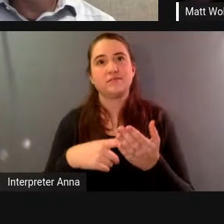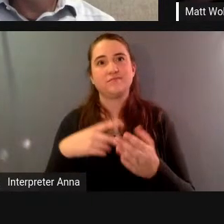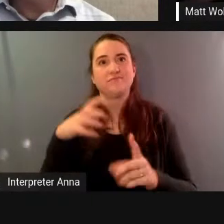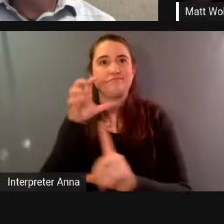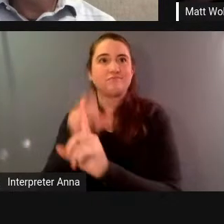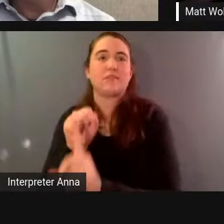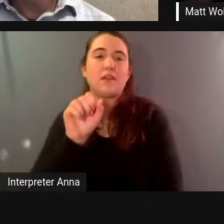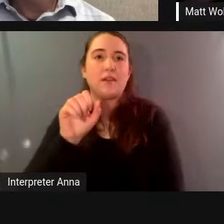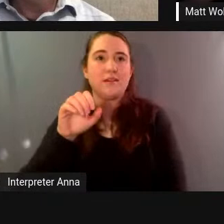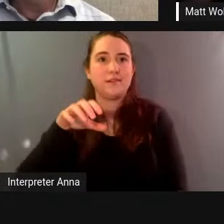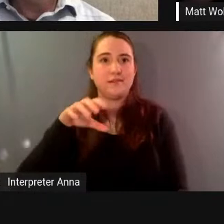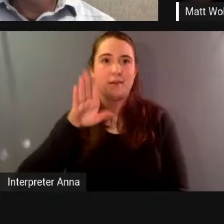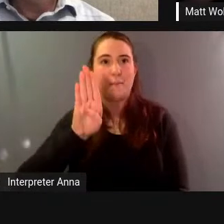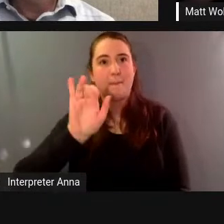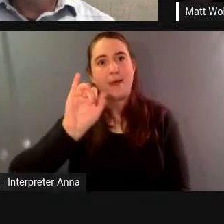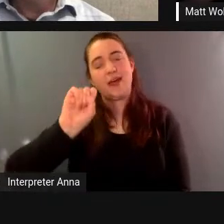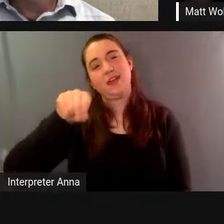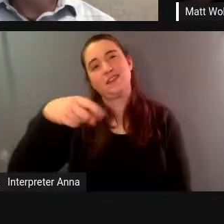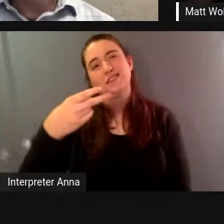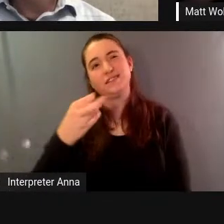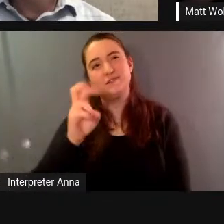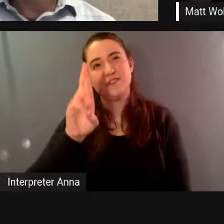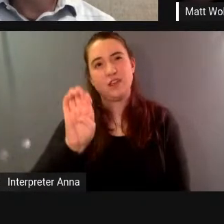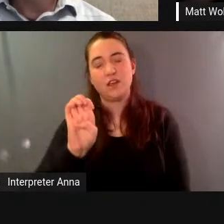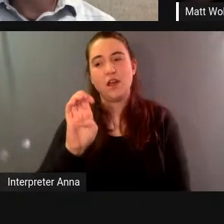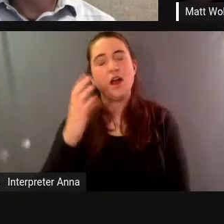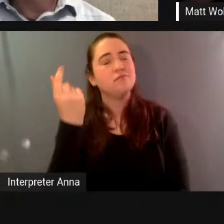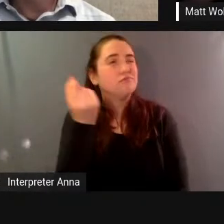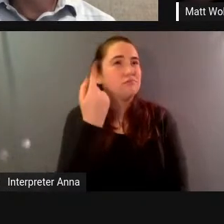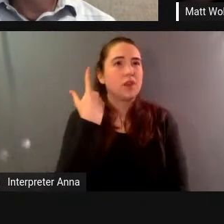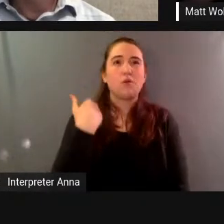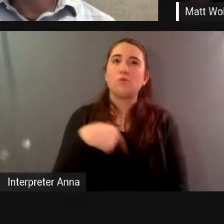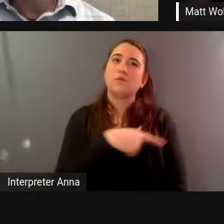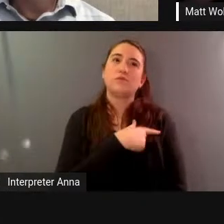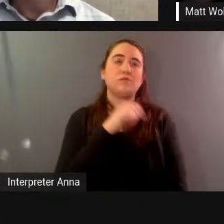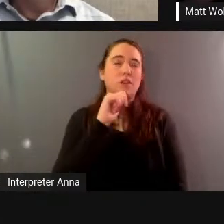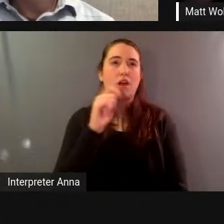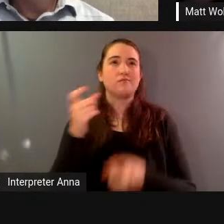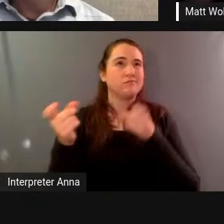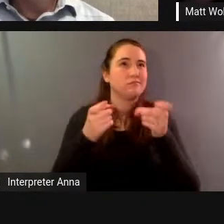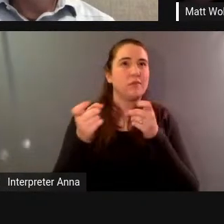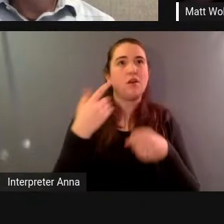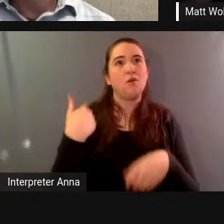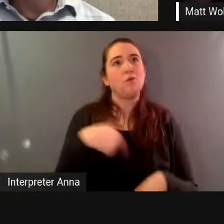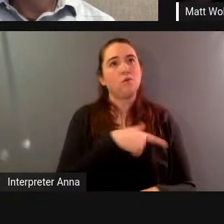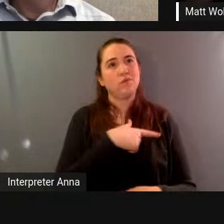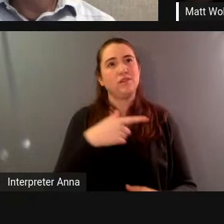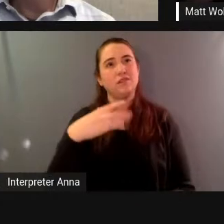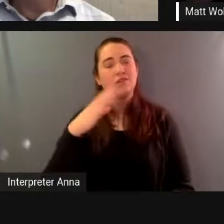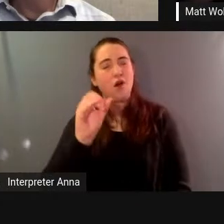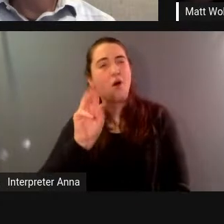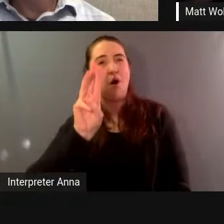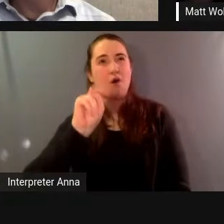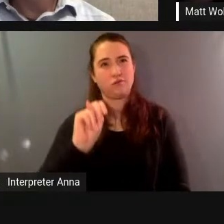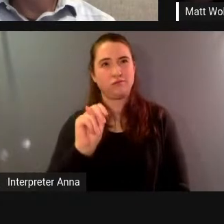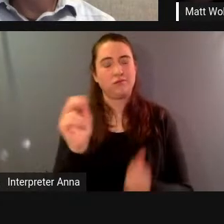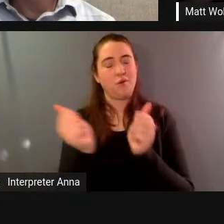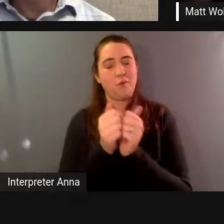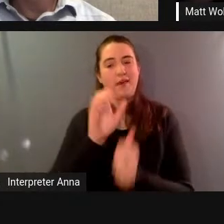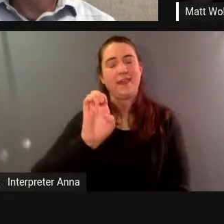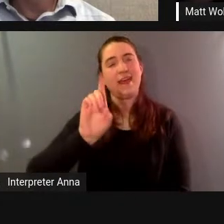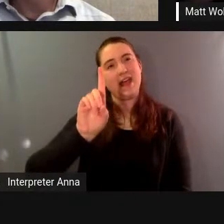were not just managers we were co-owners with uh ed bass of the facility uh and you know we were trying to